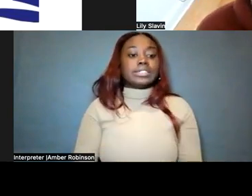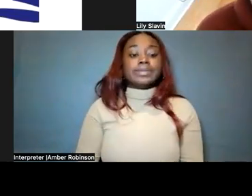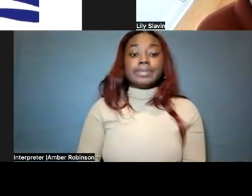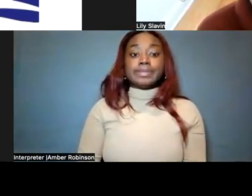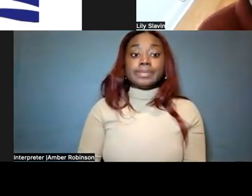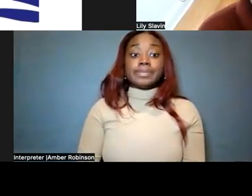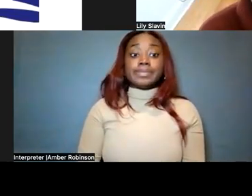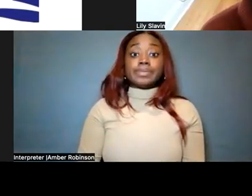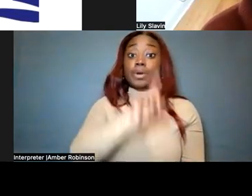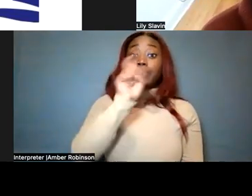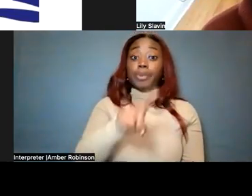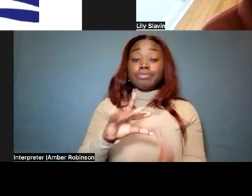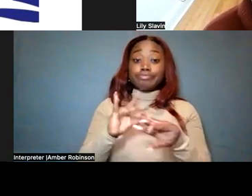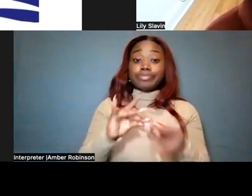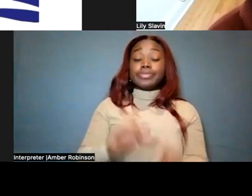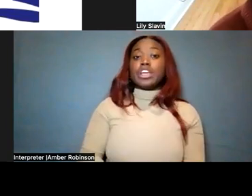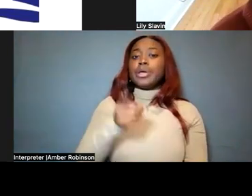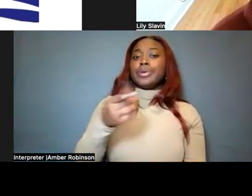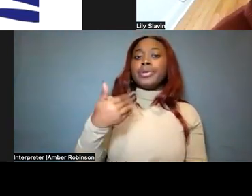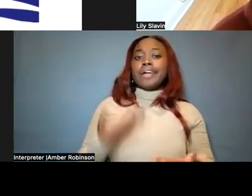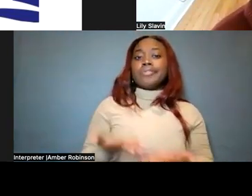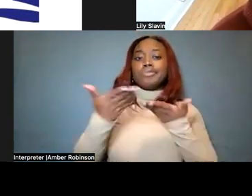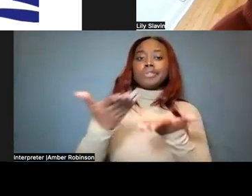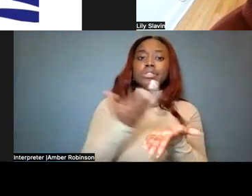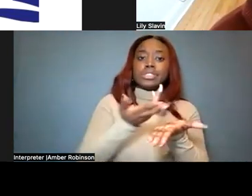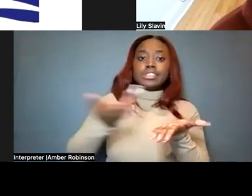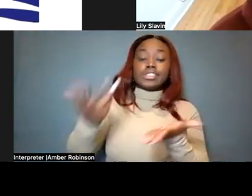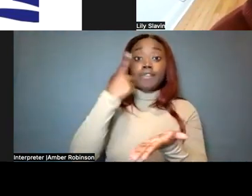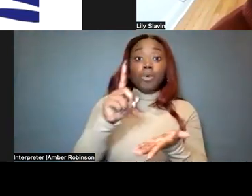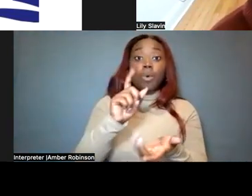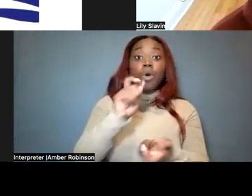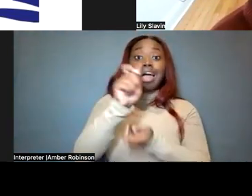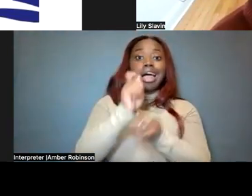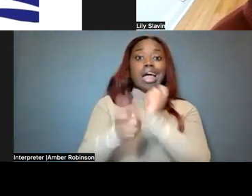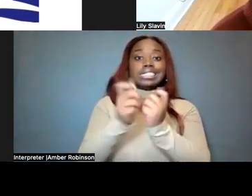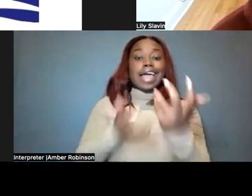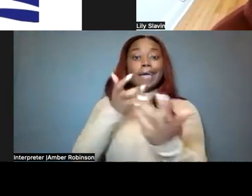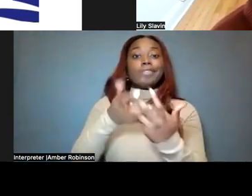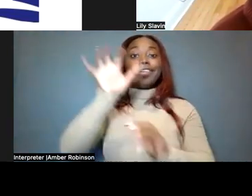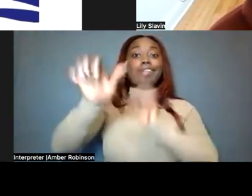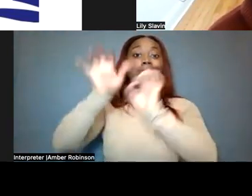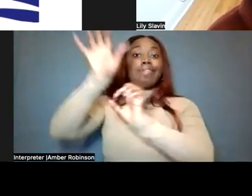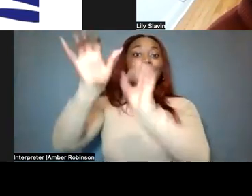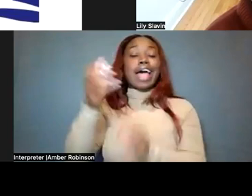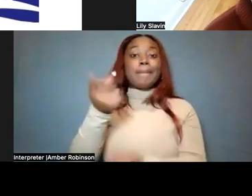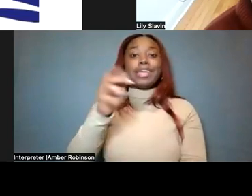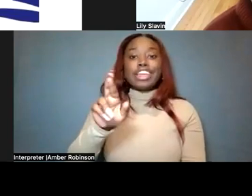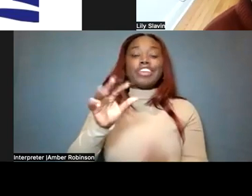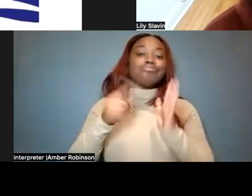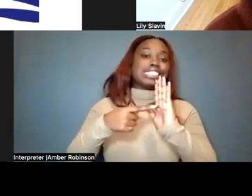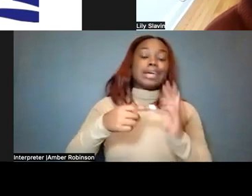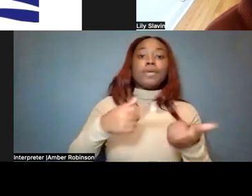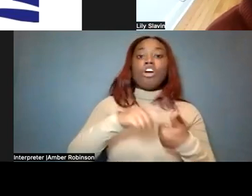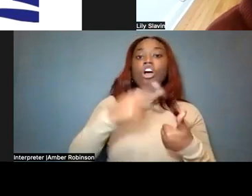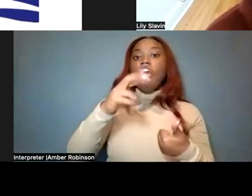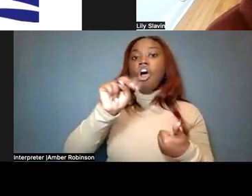The question is, do you have recommendations or resources for adapted climbing gear, such as harnesses that are more supportive,